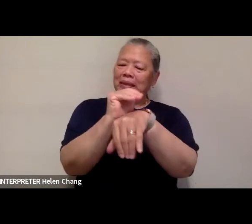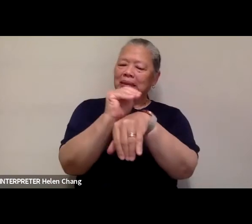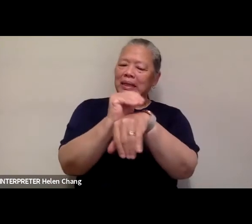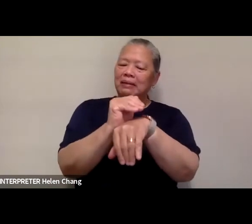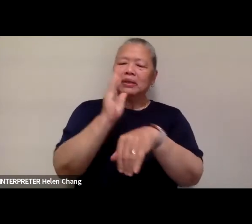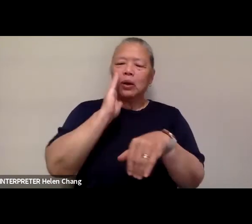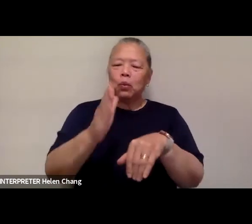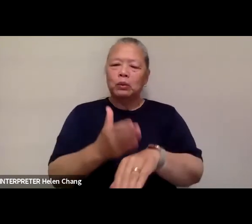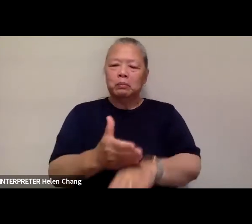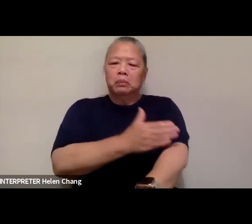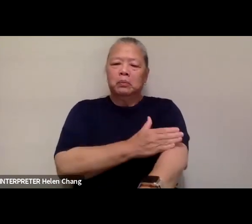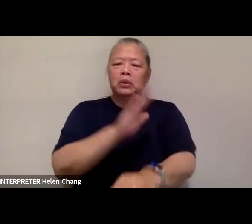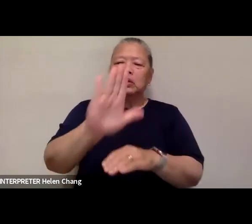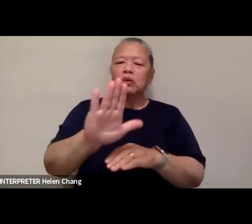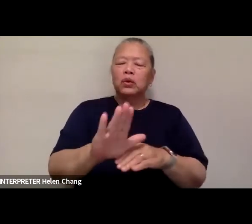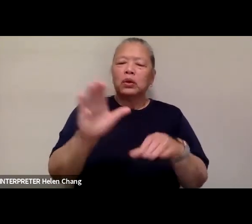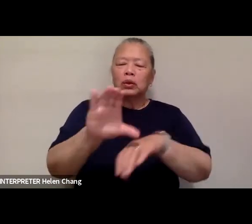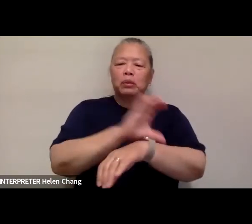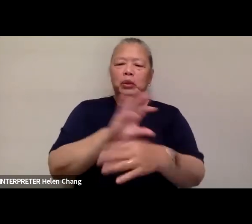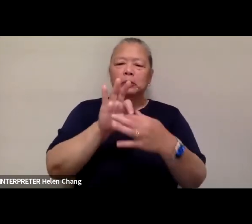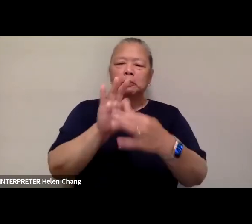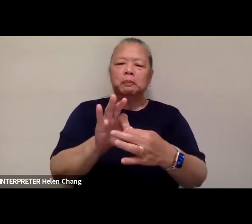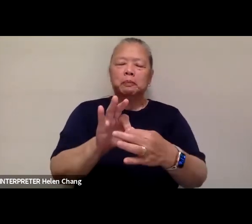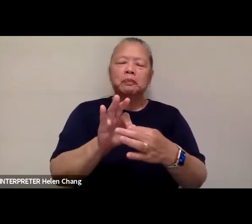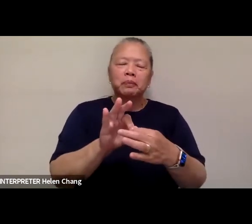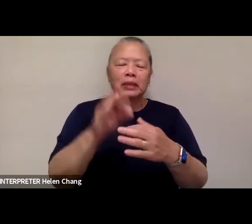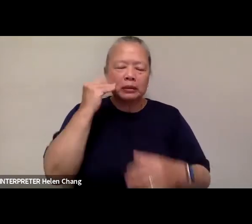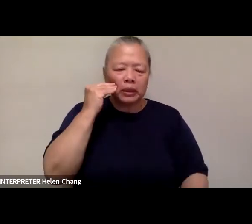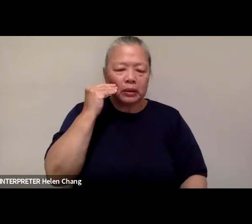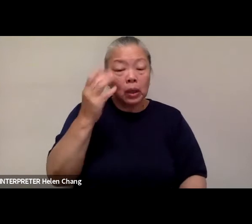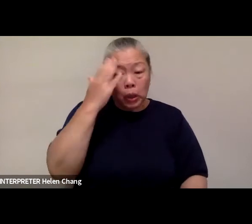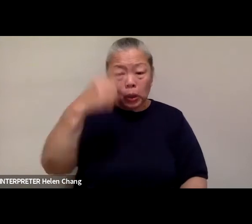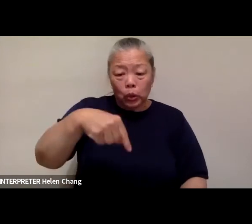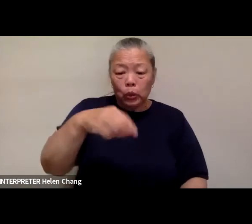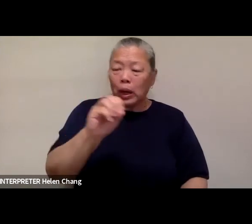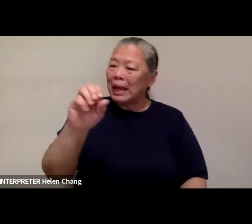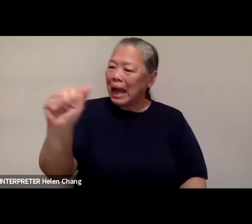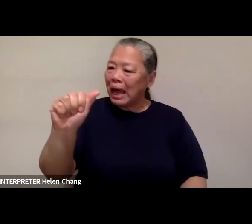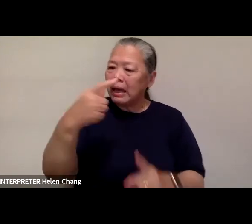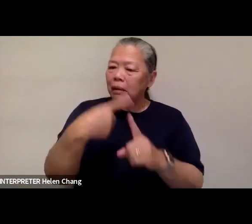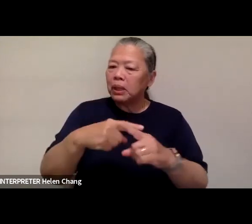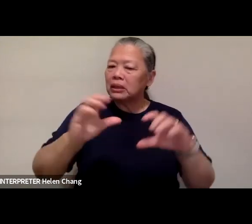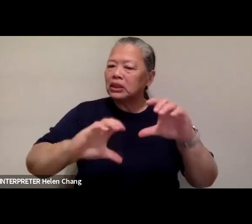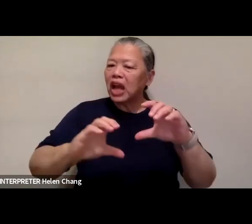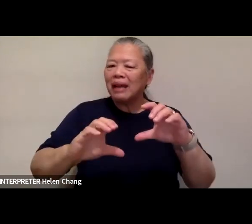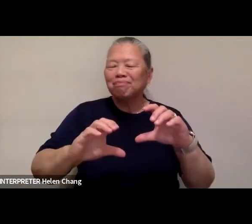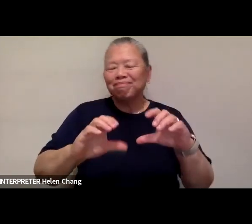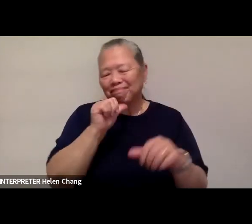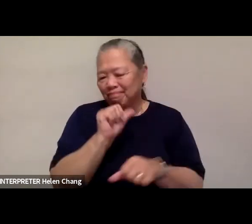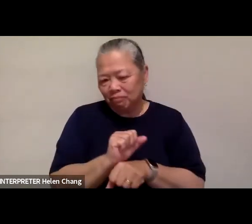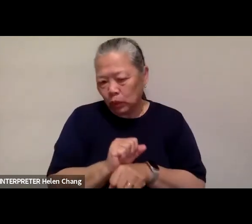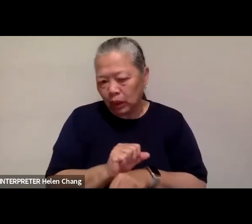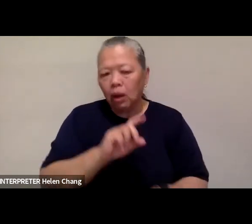virtual experience. Simone You'll notice that the Q&A and the chat are disabled, and only the speaker, cameras, and